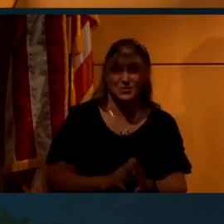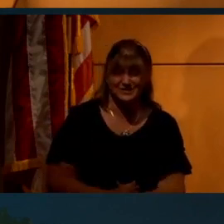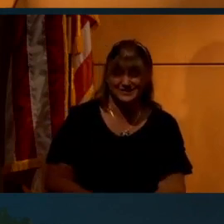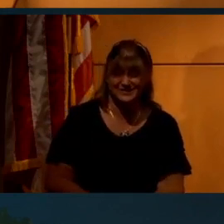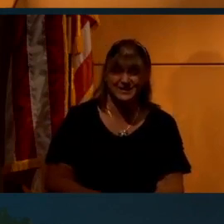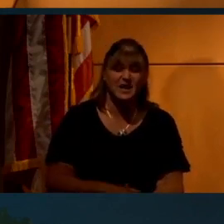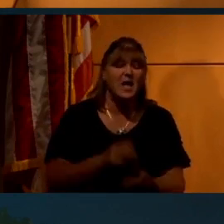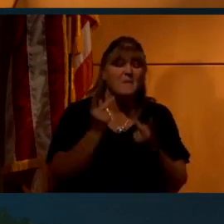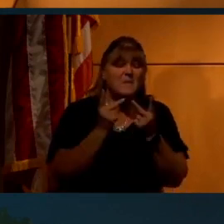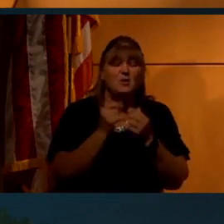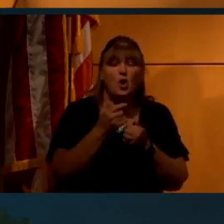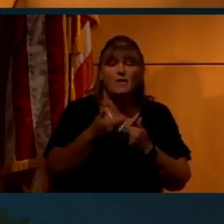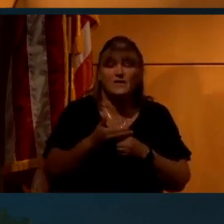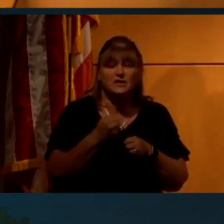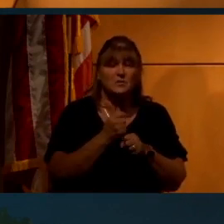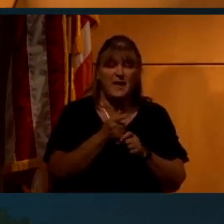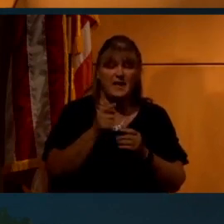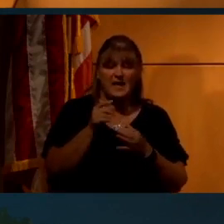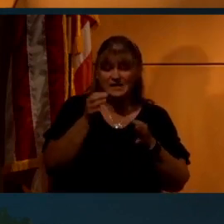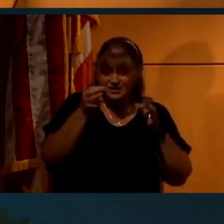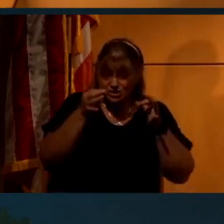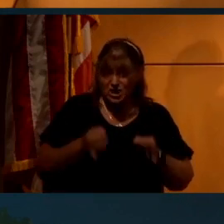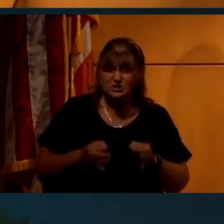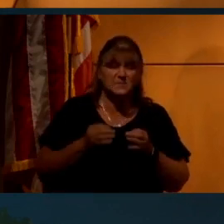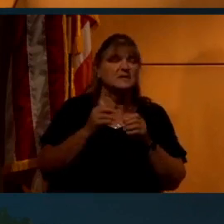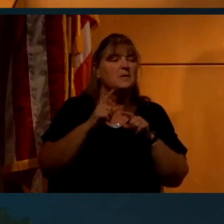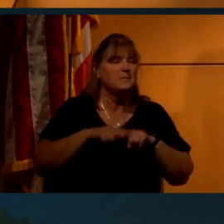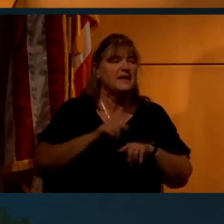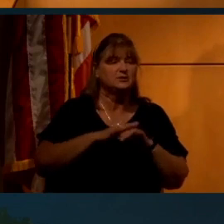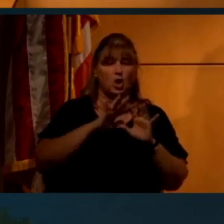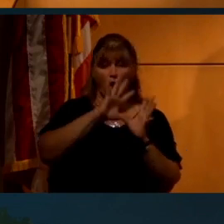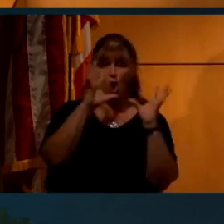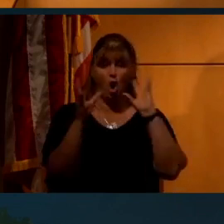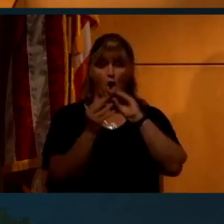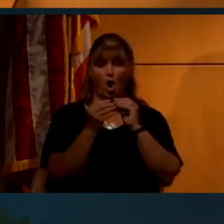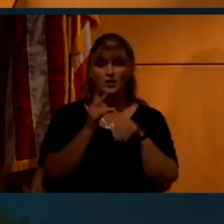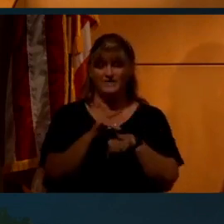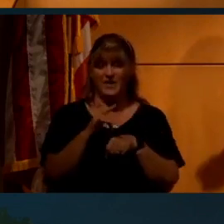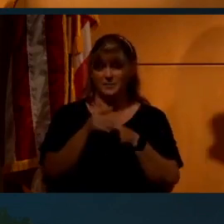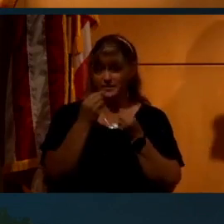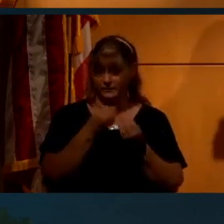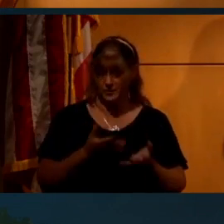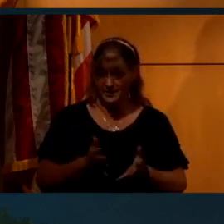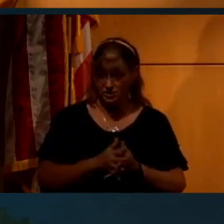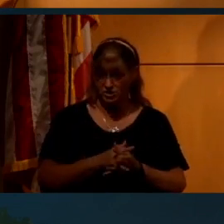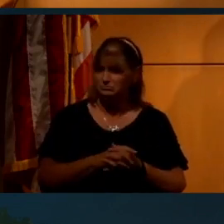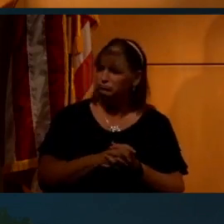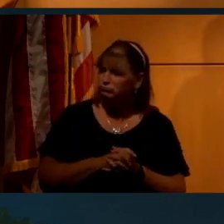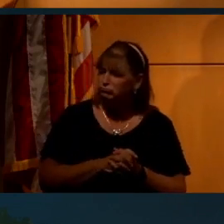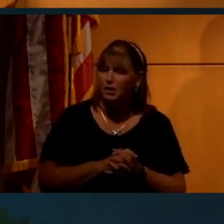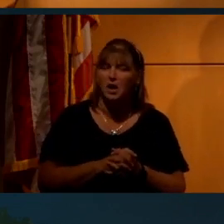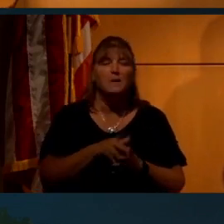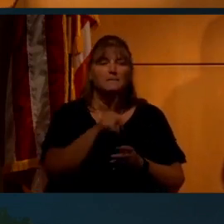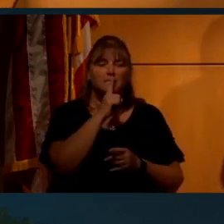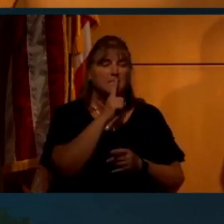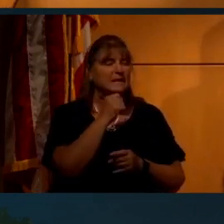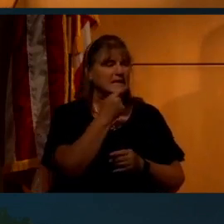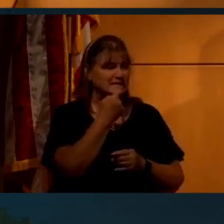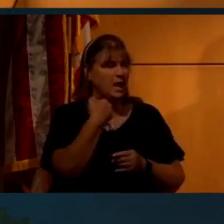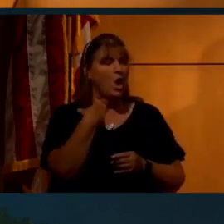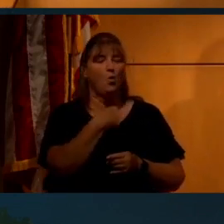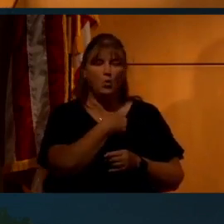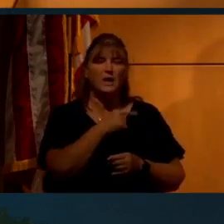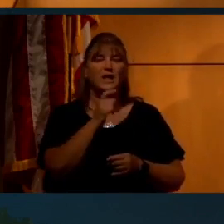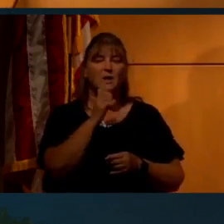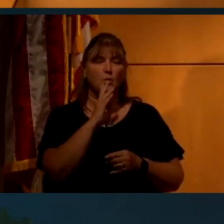Viewers are invited to make a judgment based on all available information. Note what it does not say. We